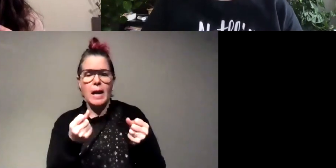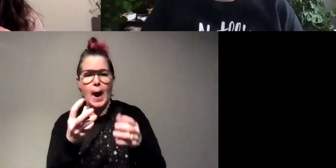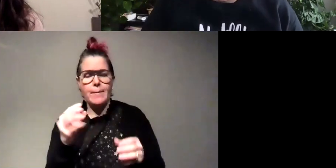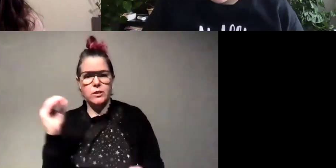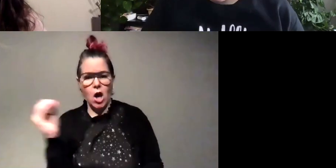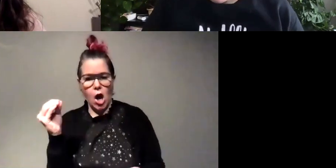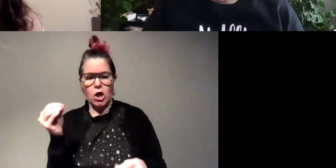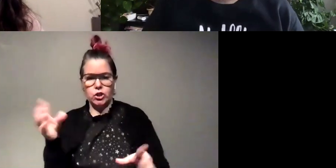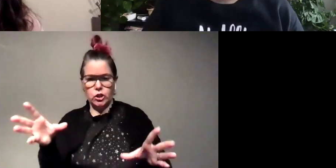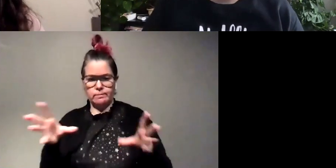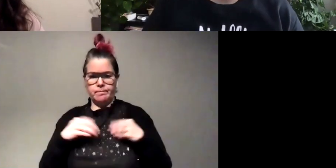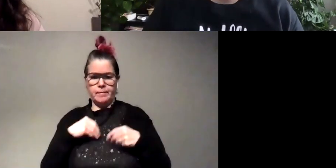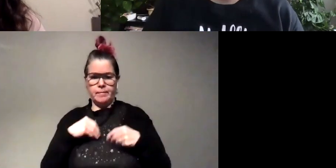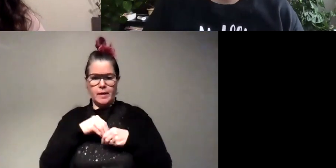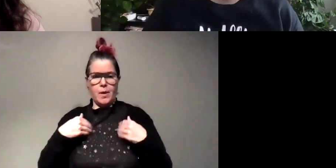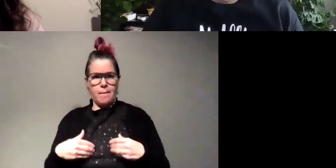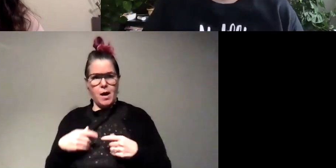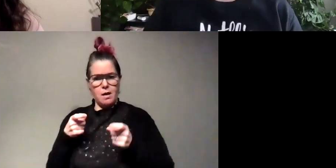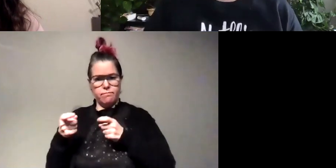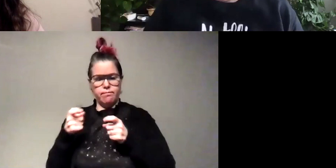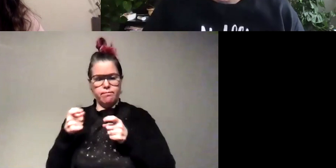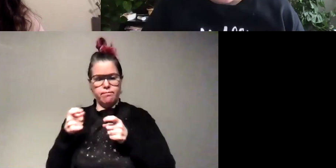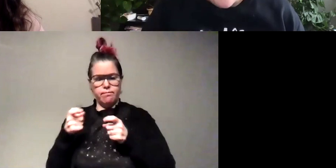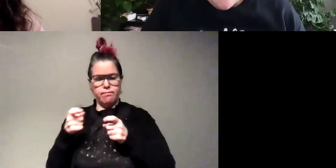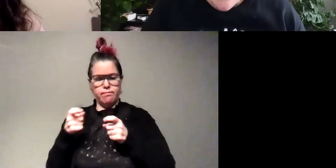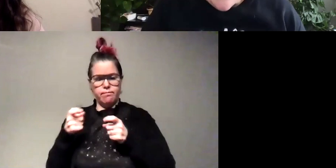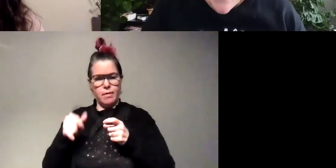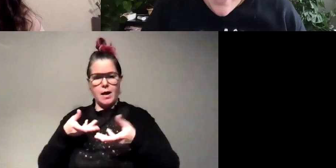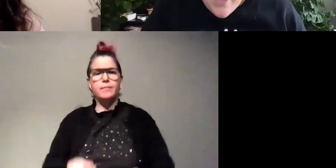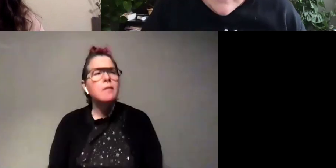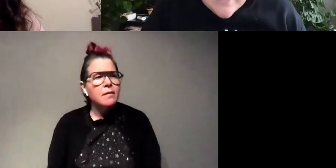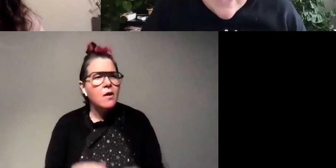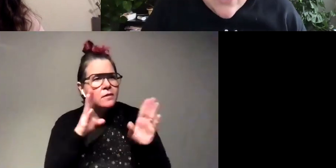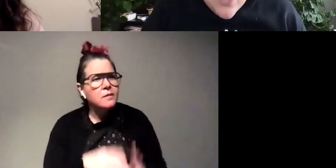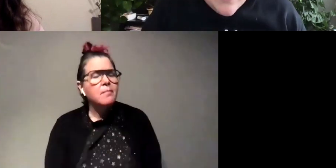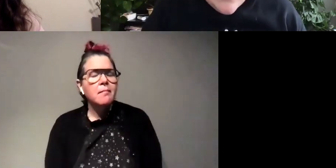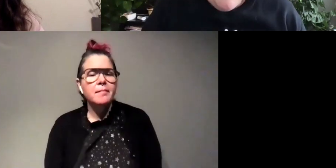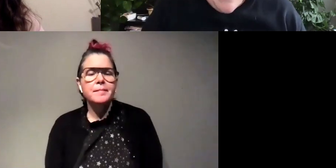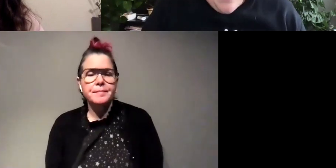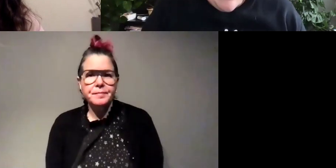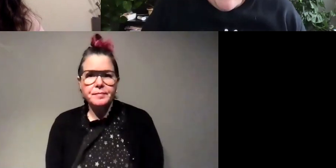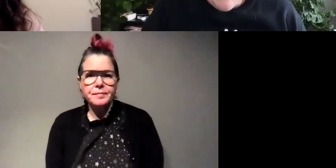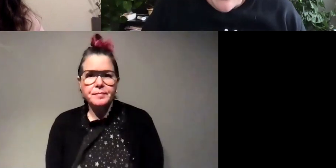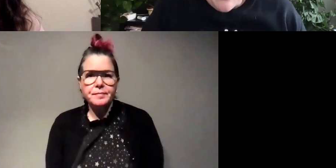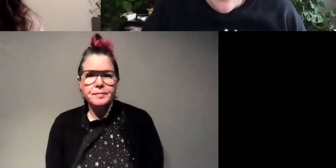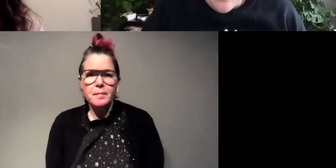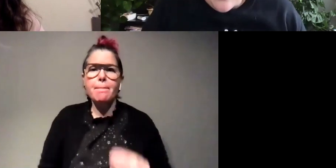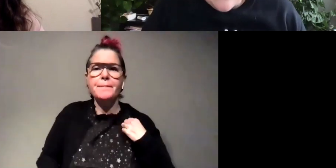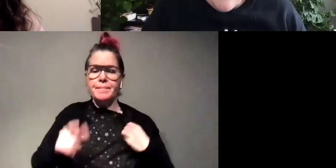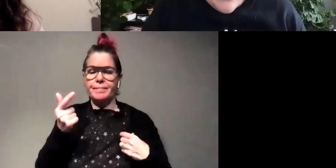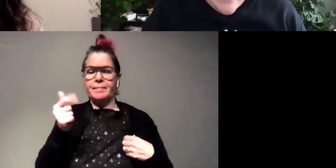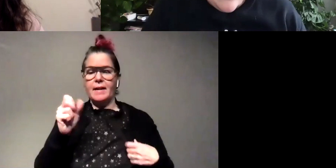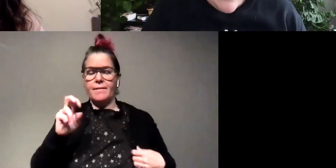in through their body yeah cool awesome thanks uh let's see so this is from gavin one of our